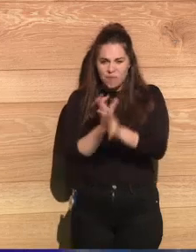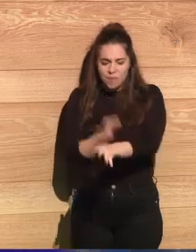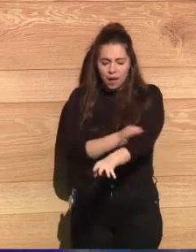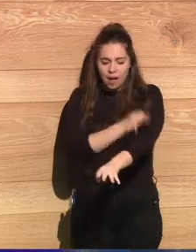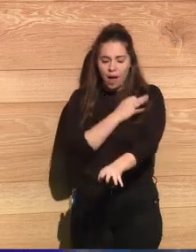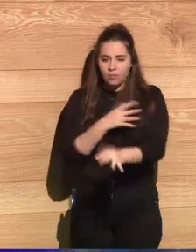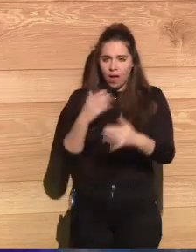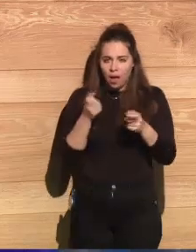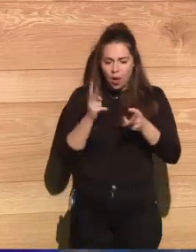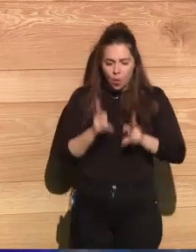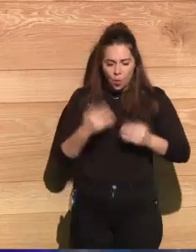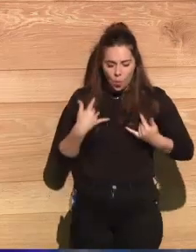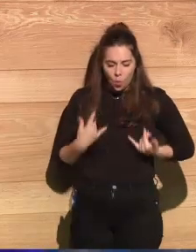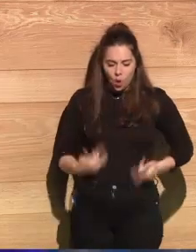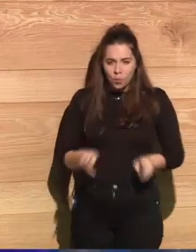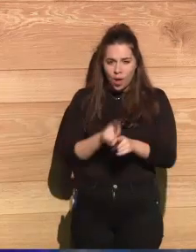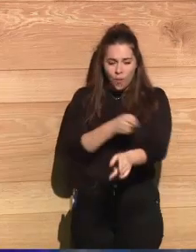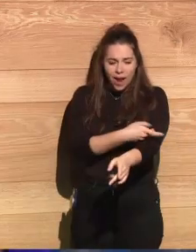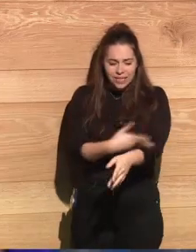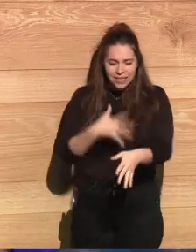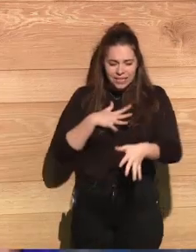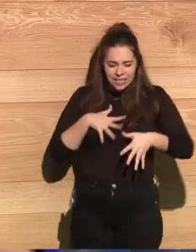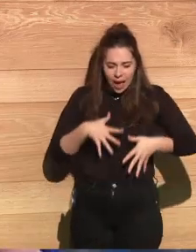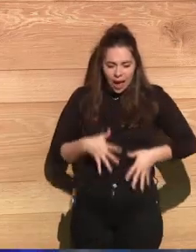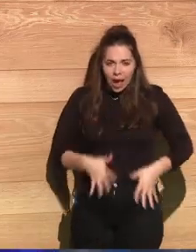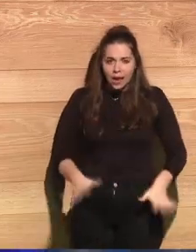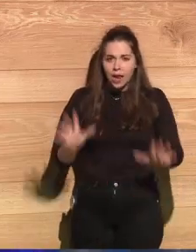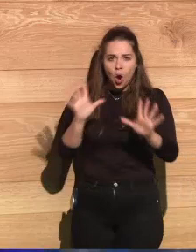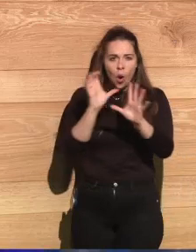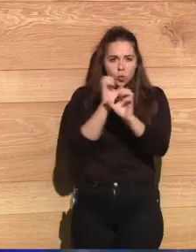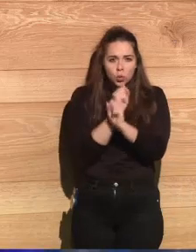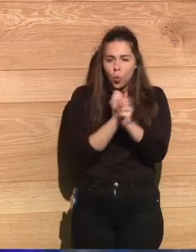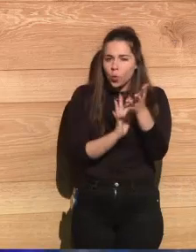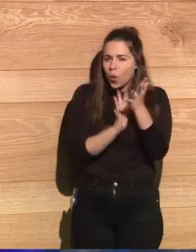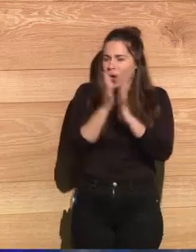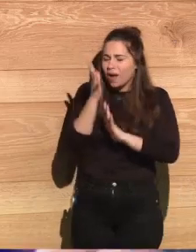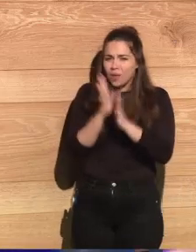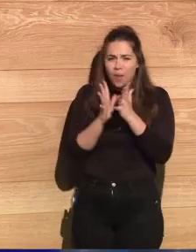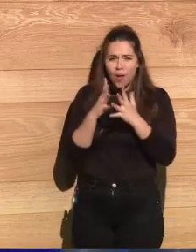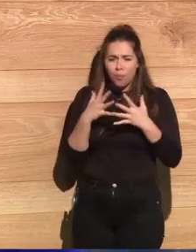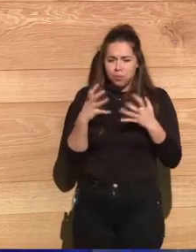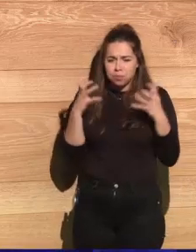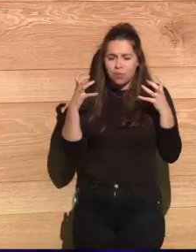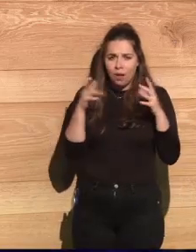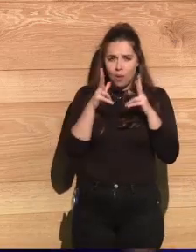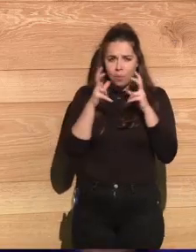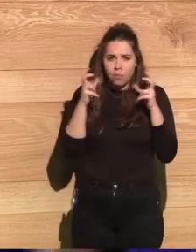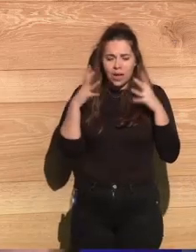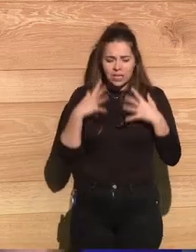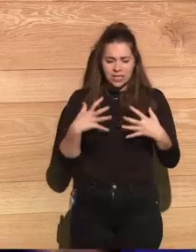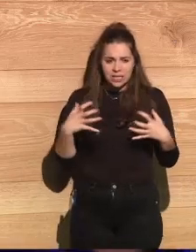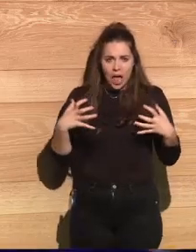blackened and swollen. And they were simply